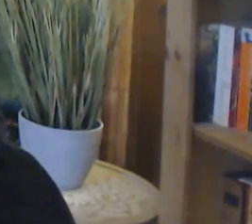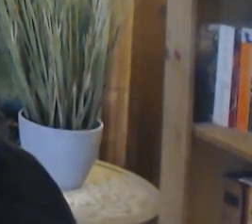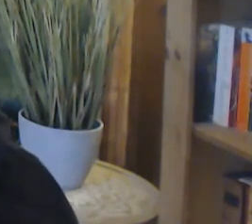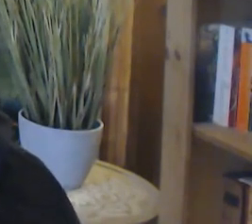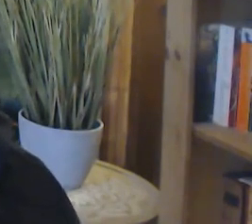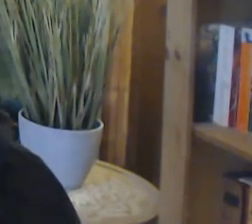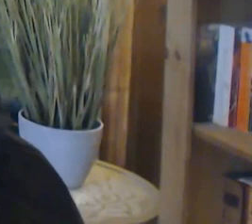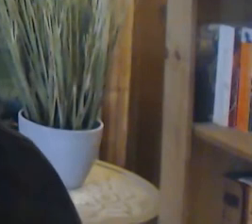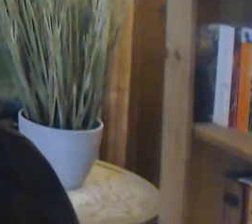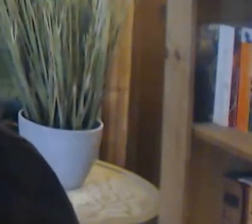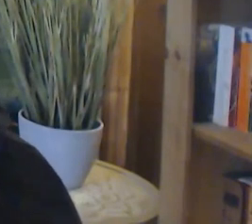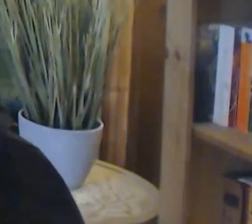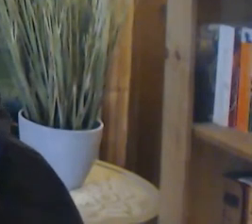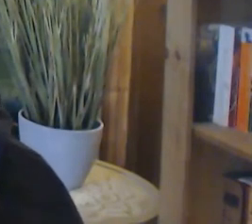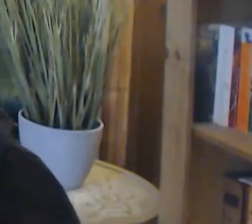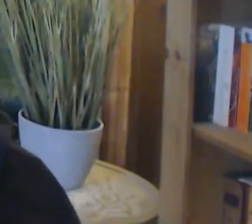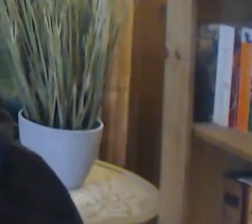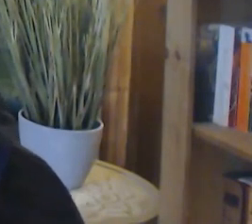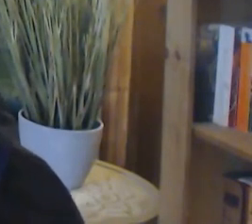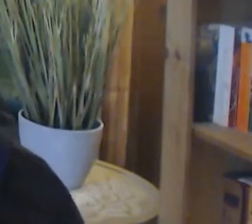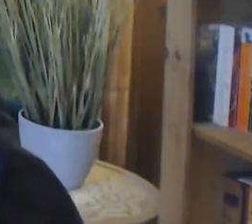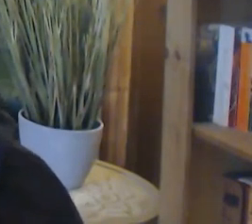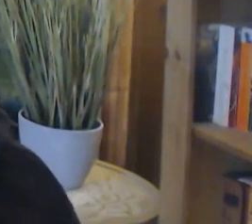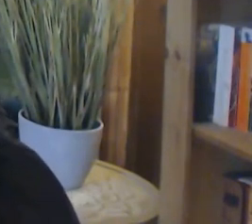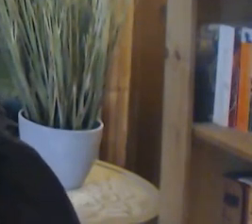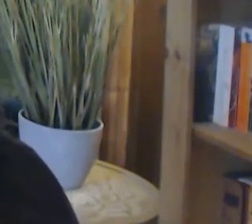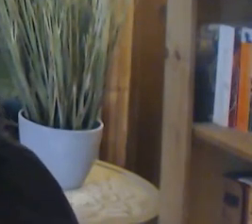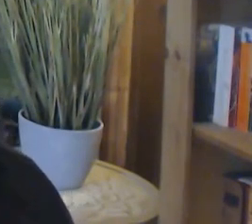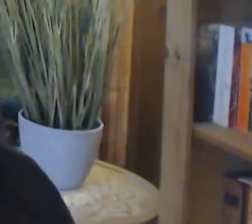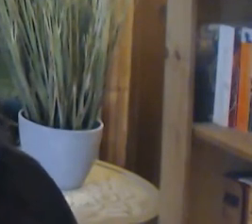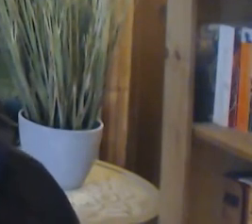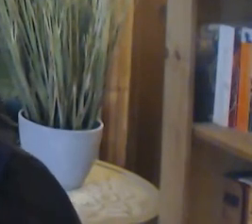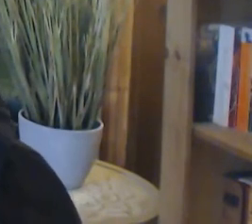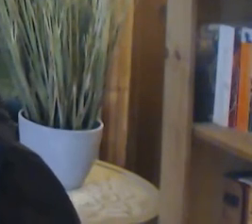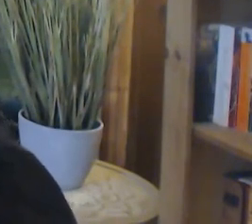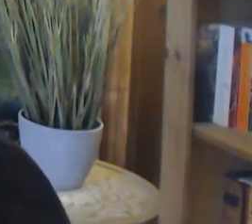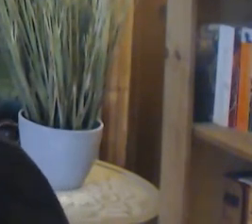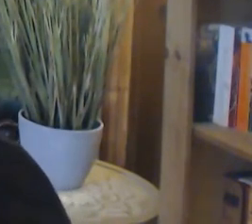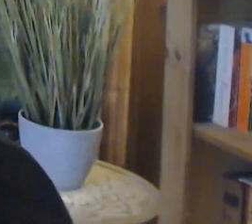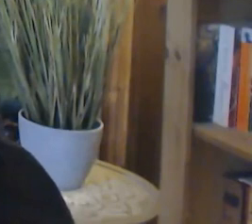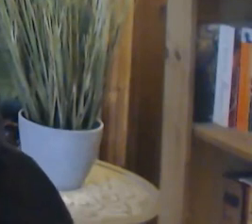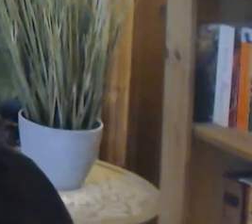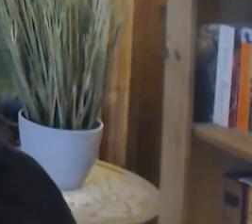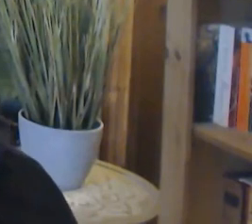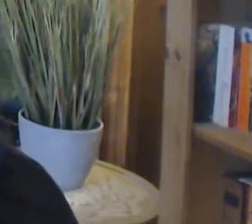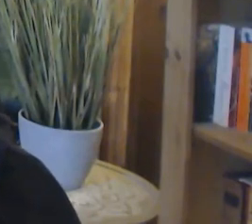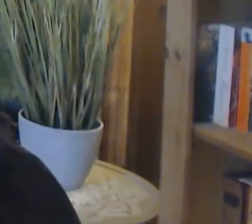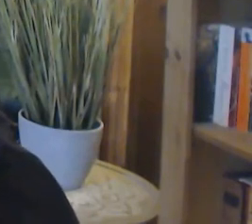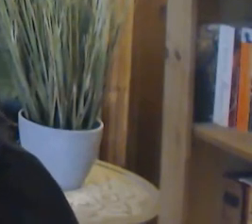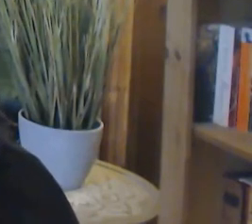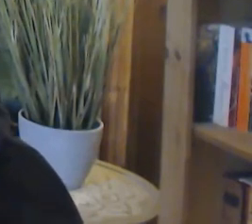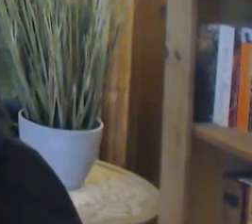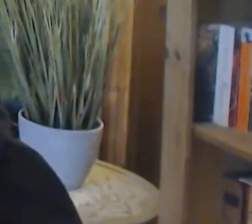Srebani Basu, and historian and award-winning author of late Victorian crime fiction in The Shadow of Sherlock, Dr. Clare